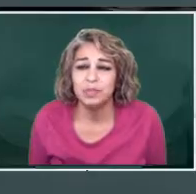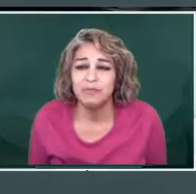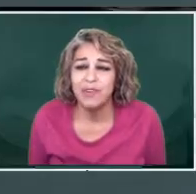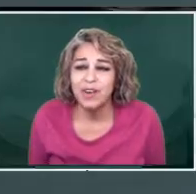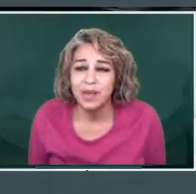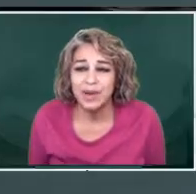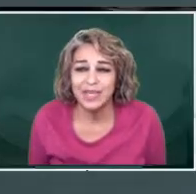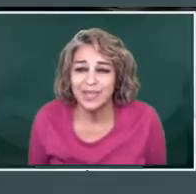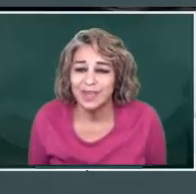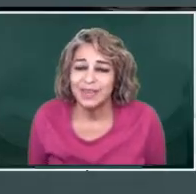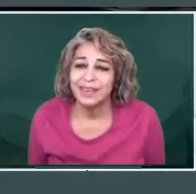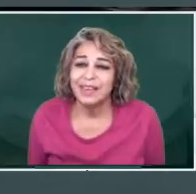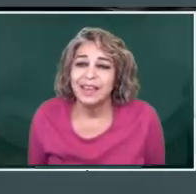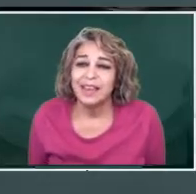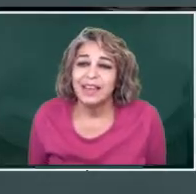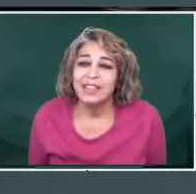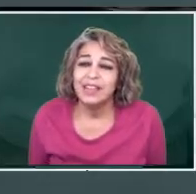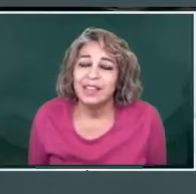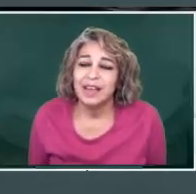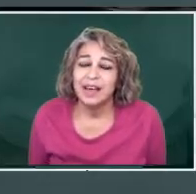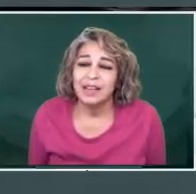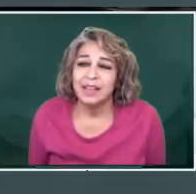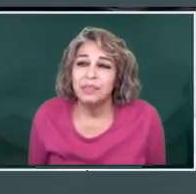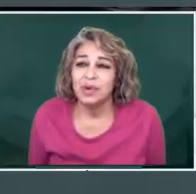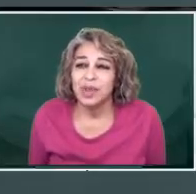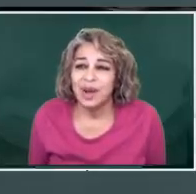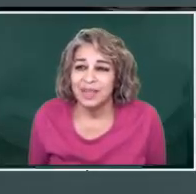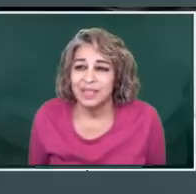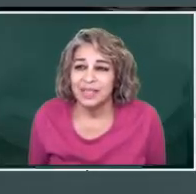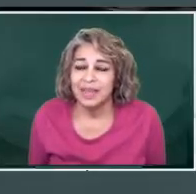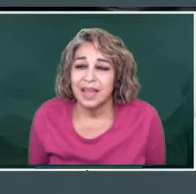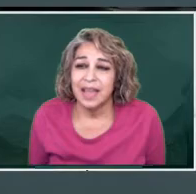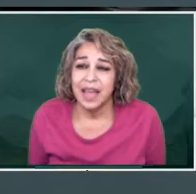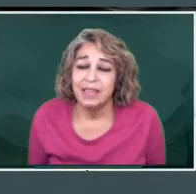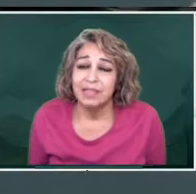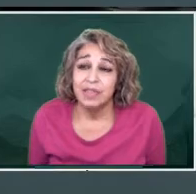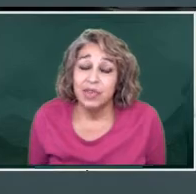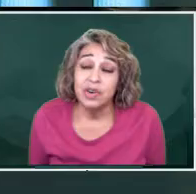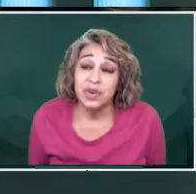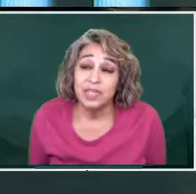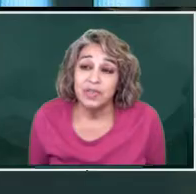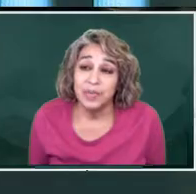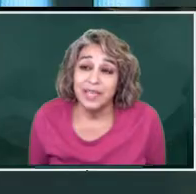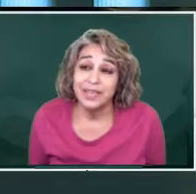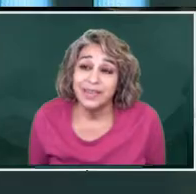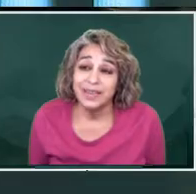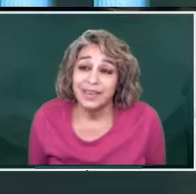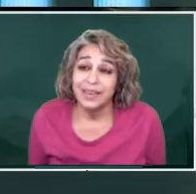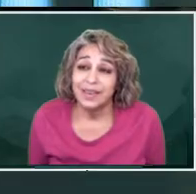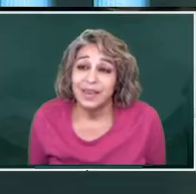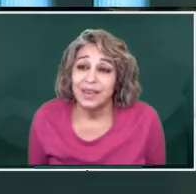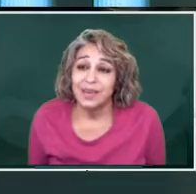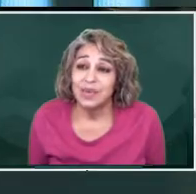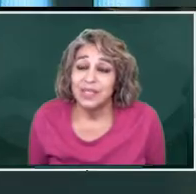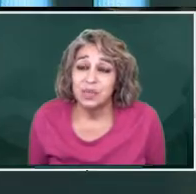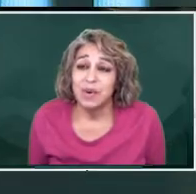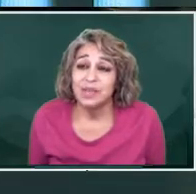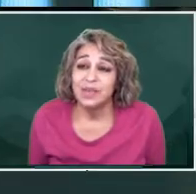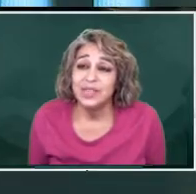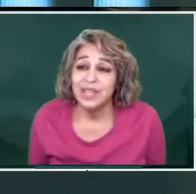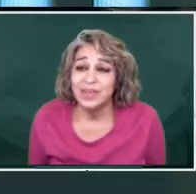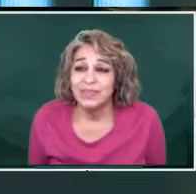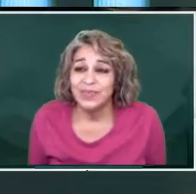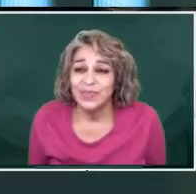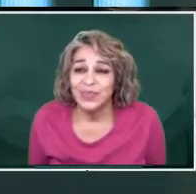that helped very much the liberal cause. And the third transformation was the